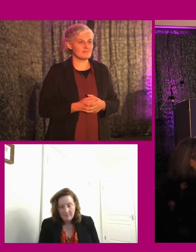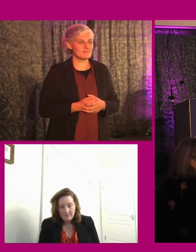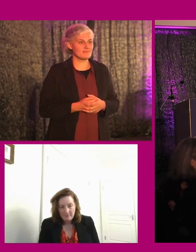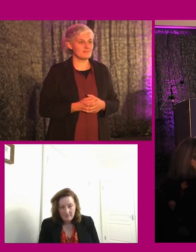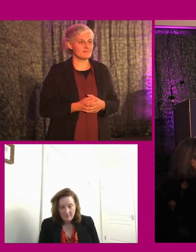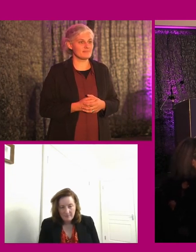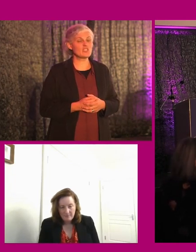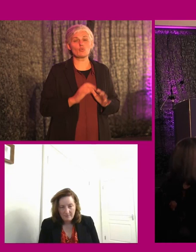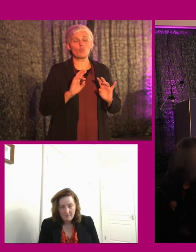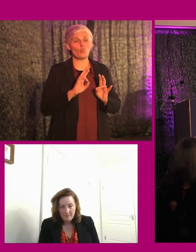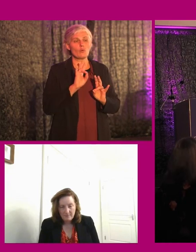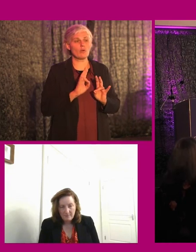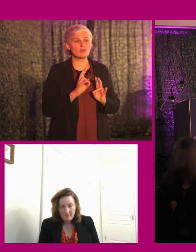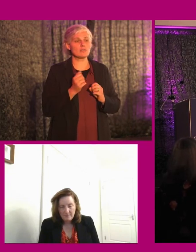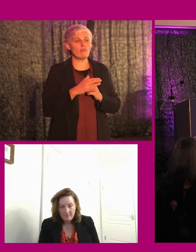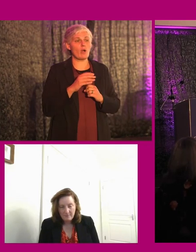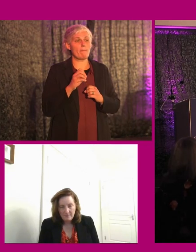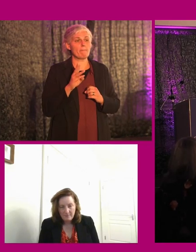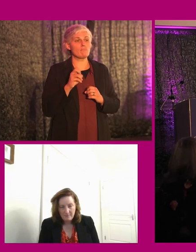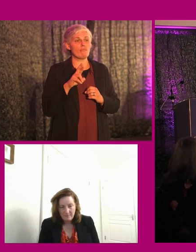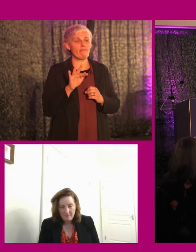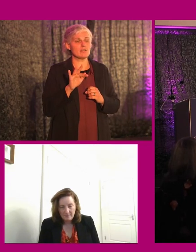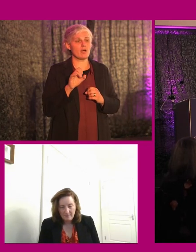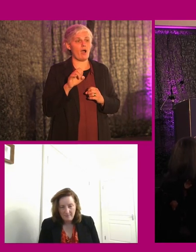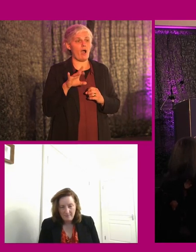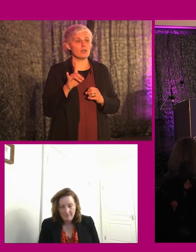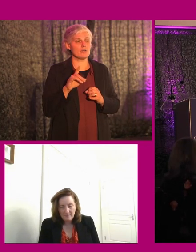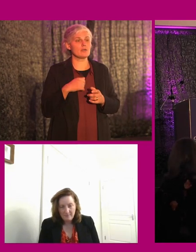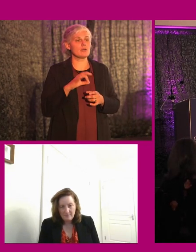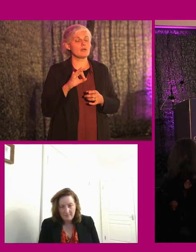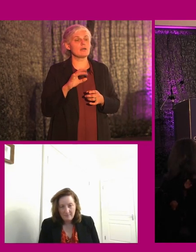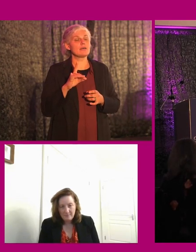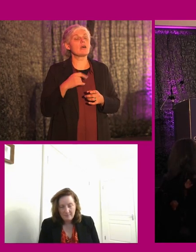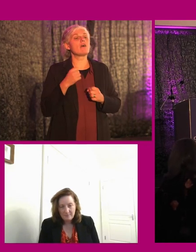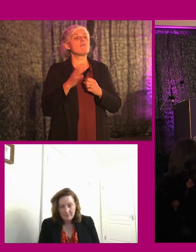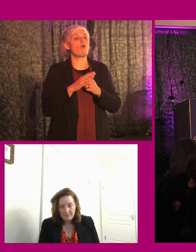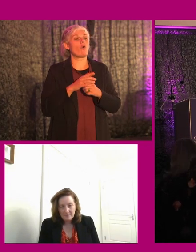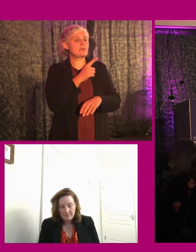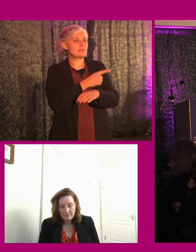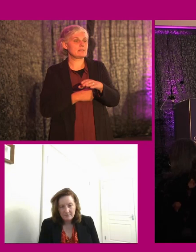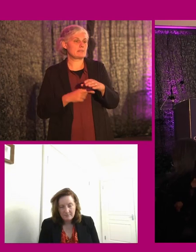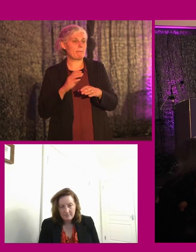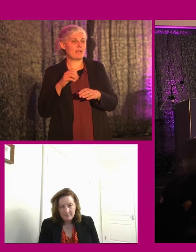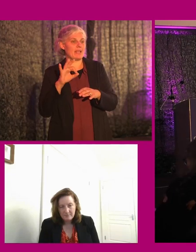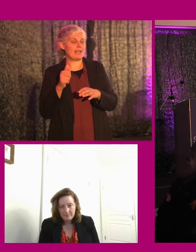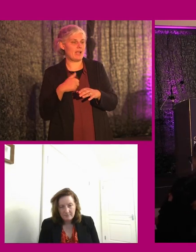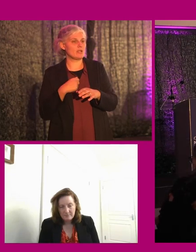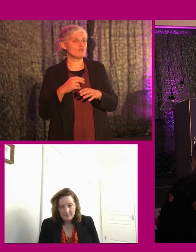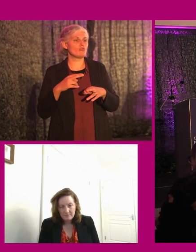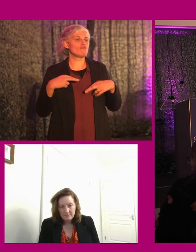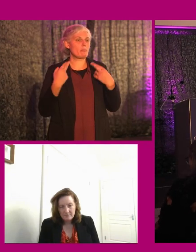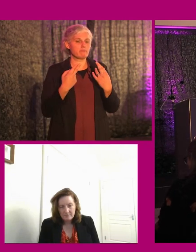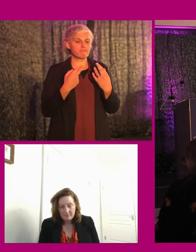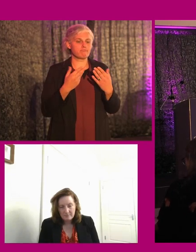Yeah, just a quick question for Professor Hawk about the disability pay gap. And the findings with respect to